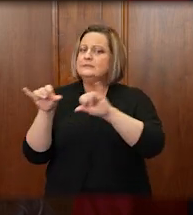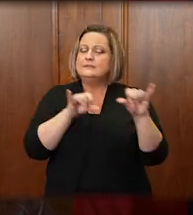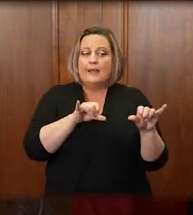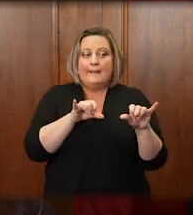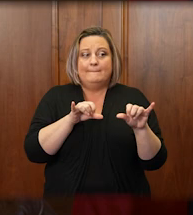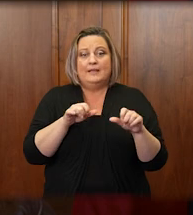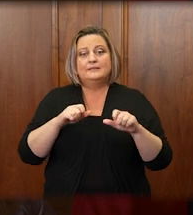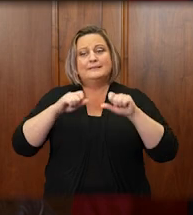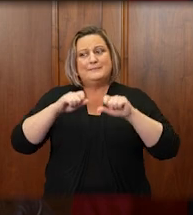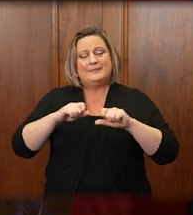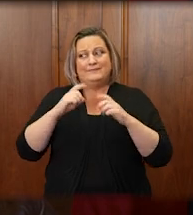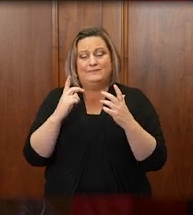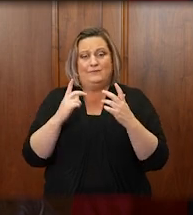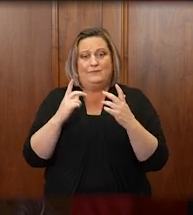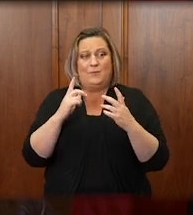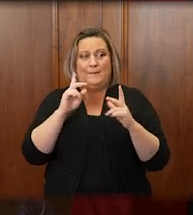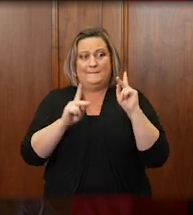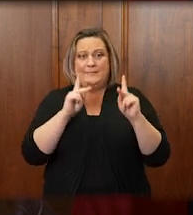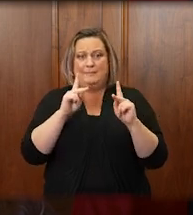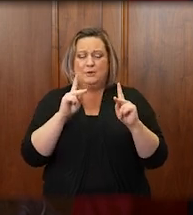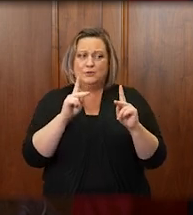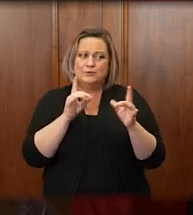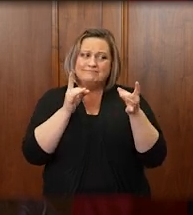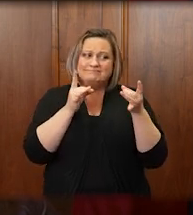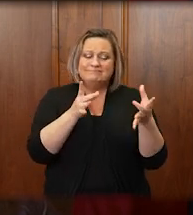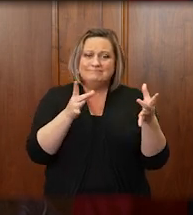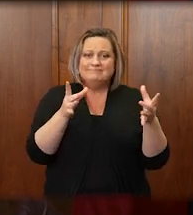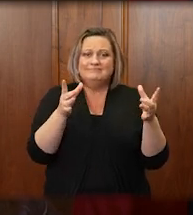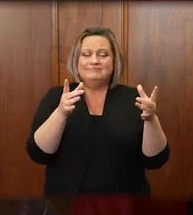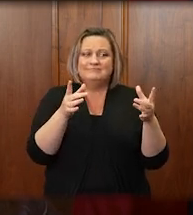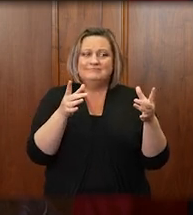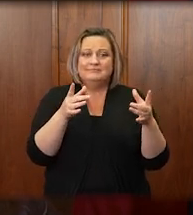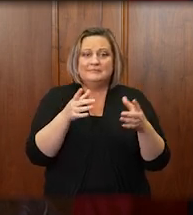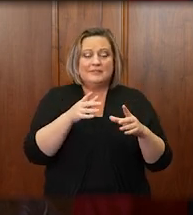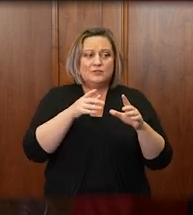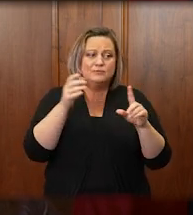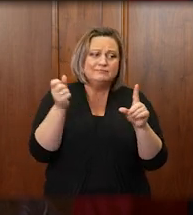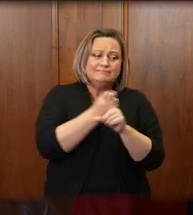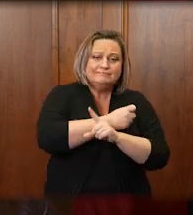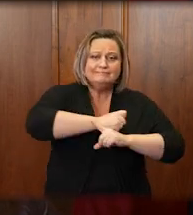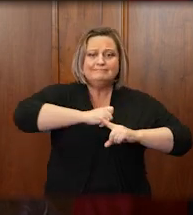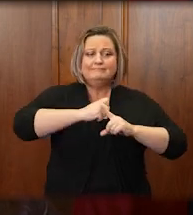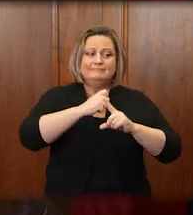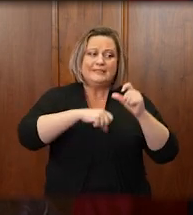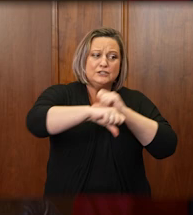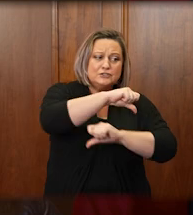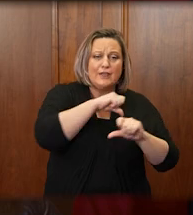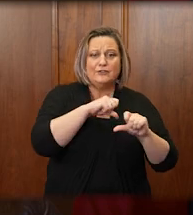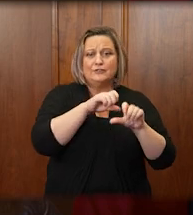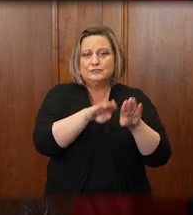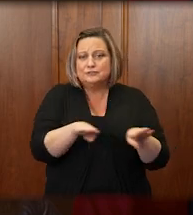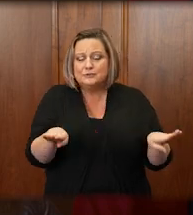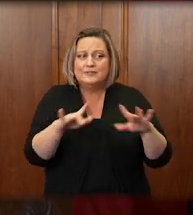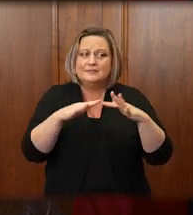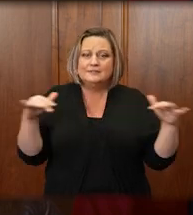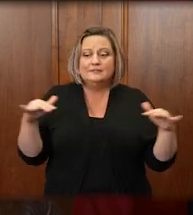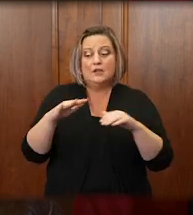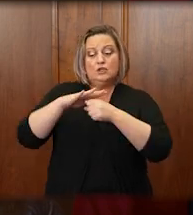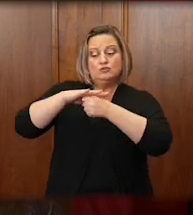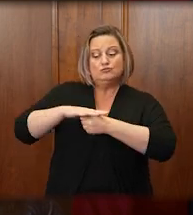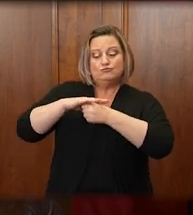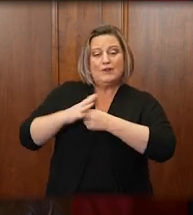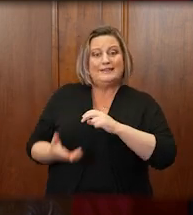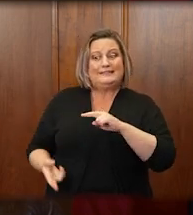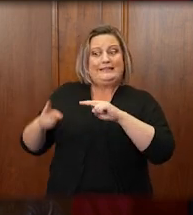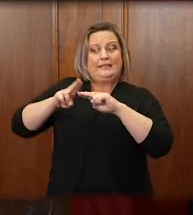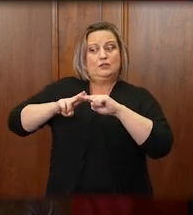to inflict cruelty on others, sometimes even their own children. Stress increases crime and